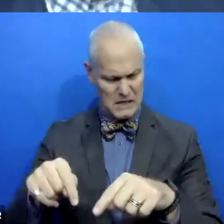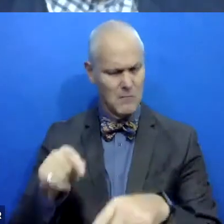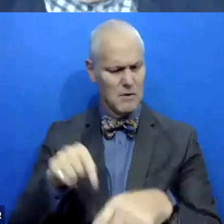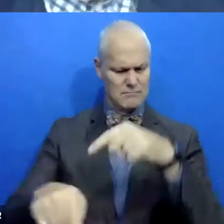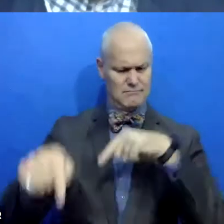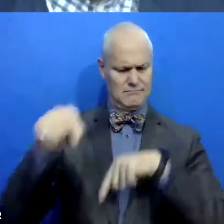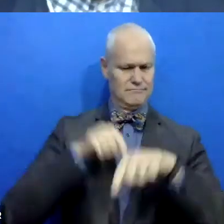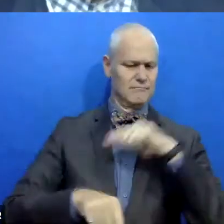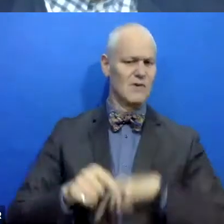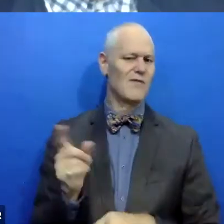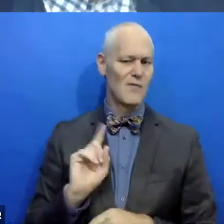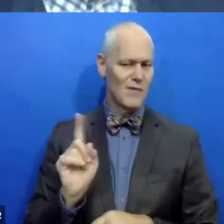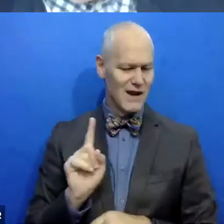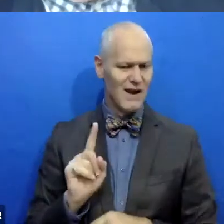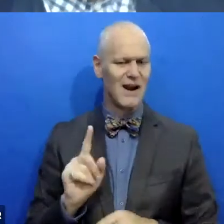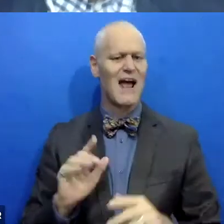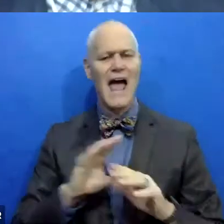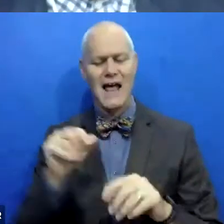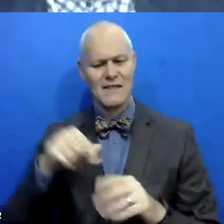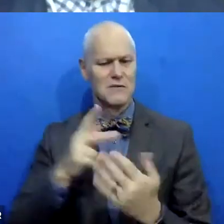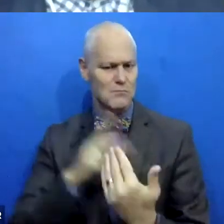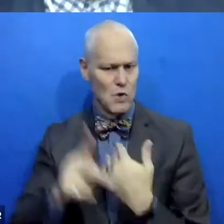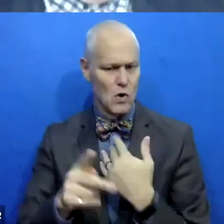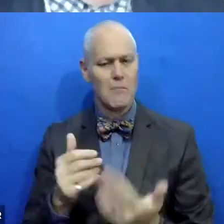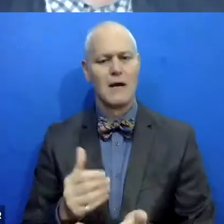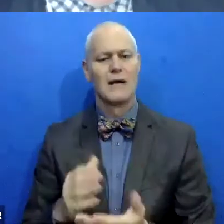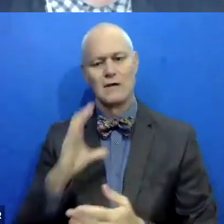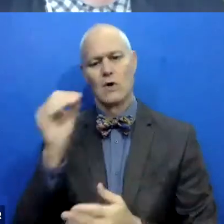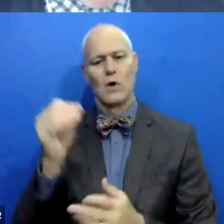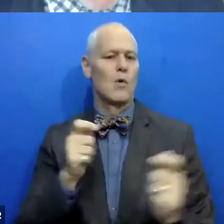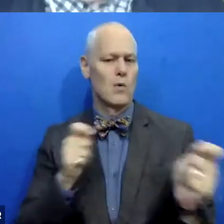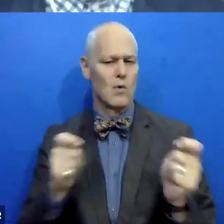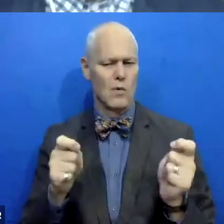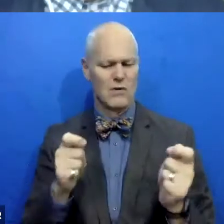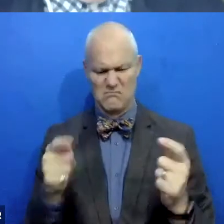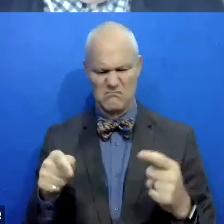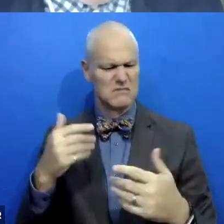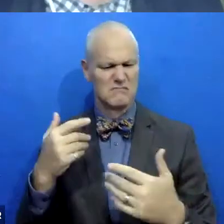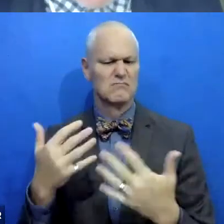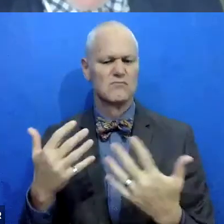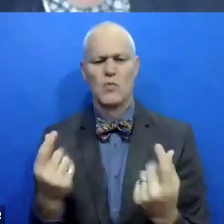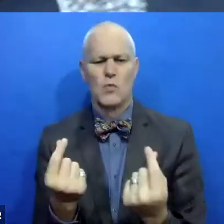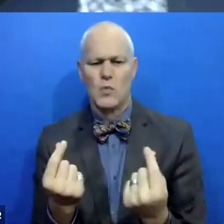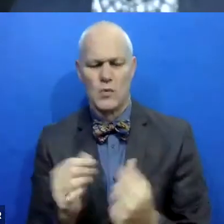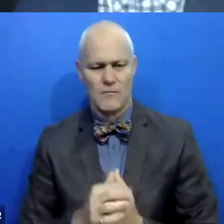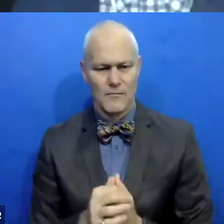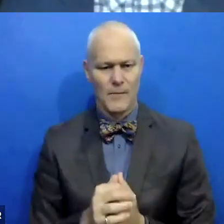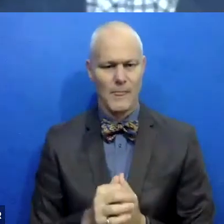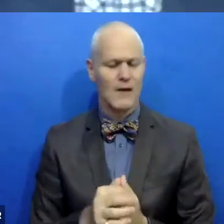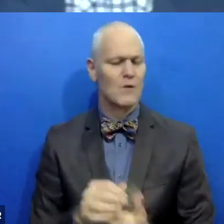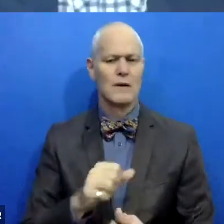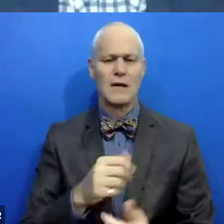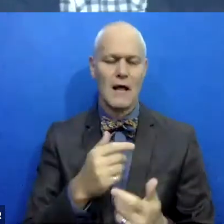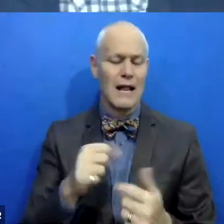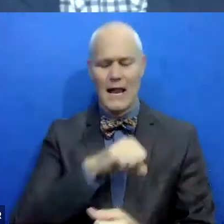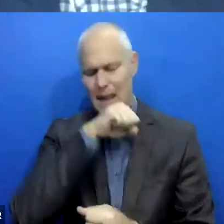And then a little bit about how the program I co coordinate works. What we like about how it works, what we